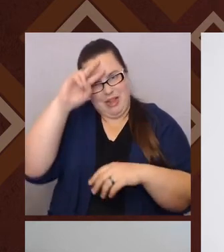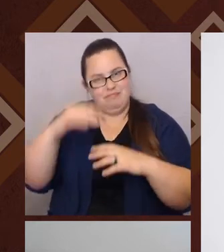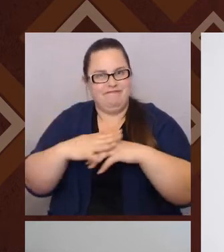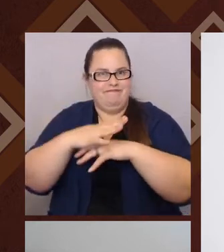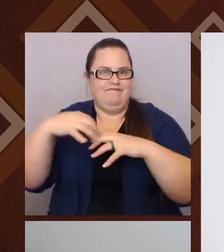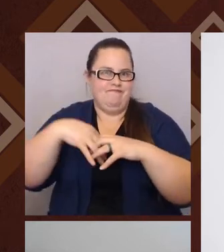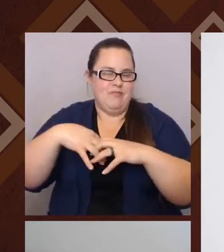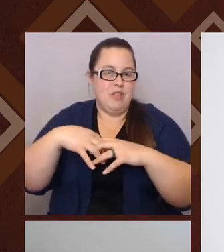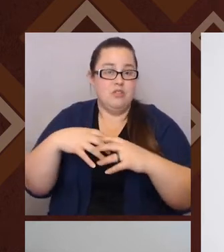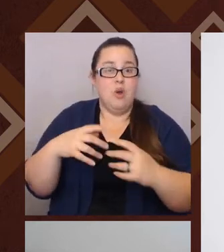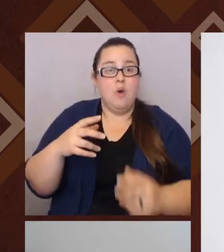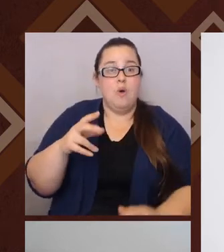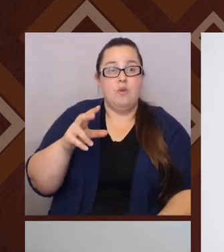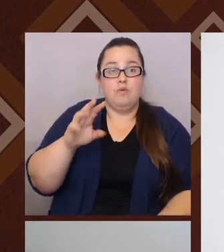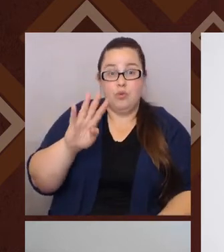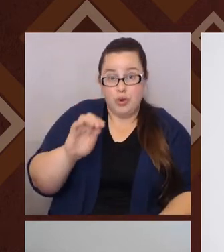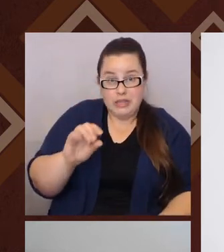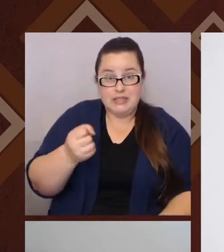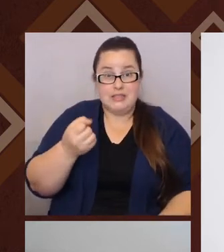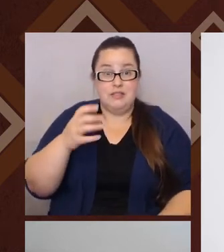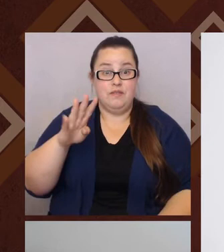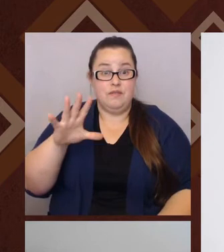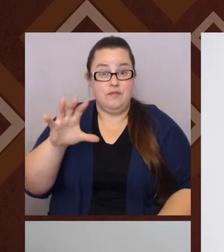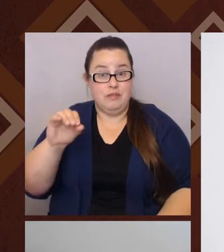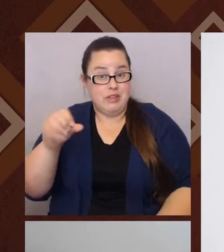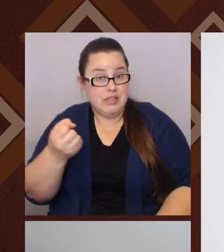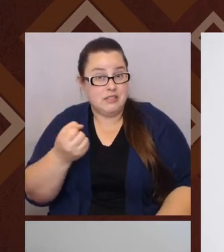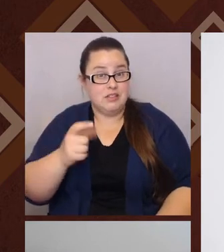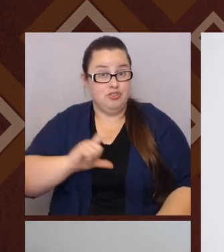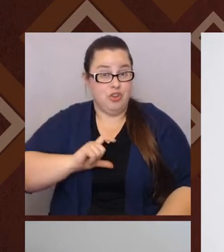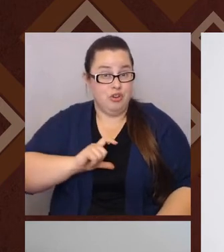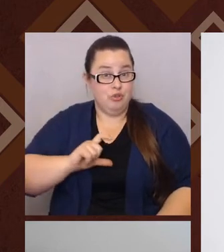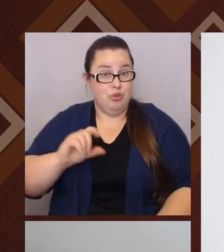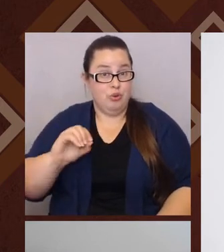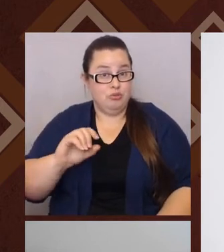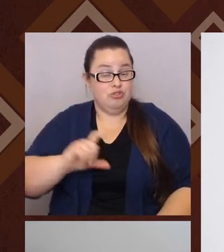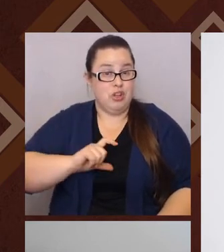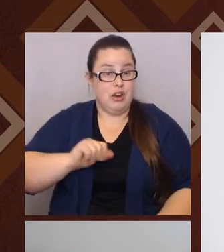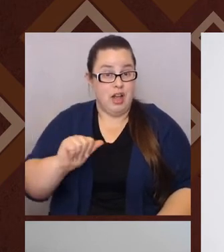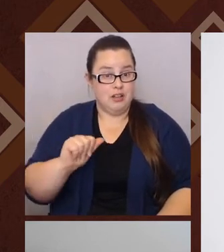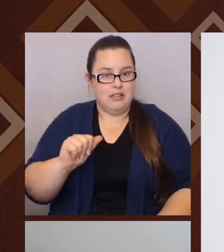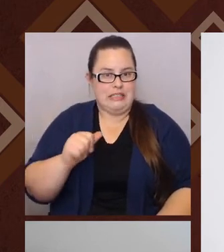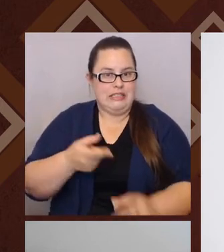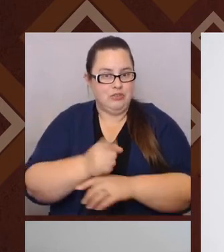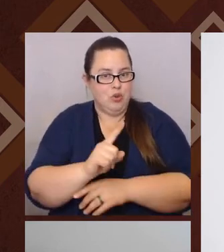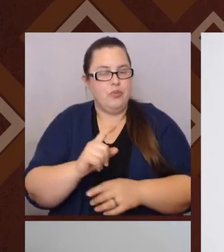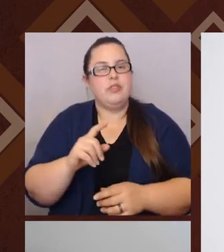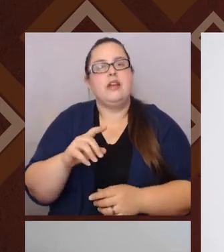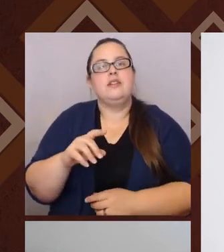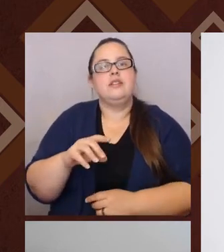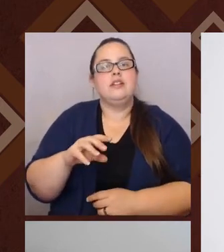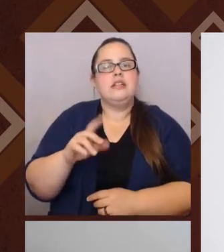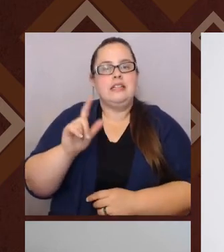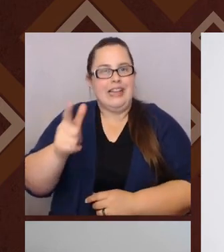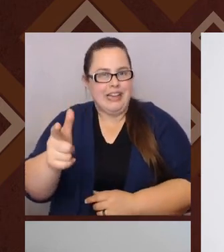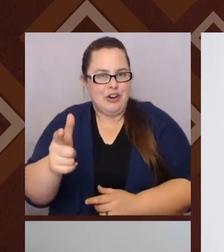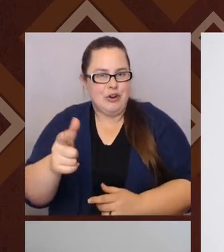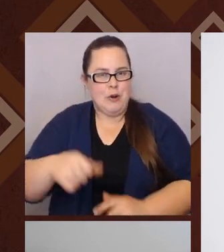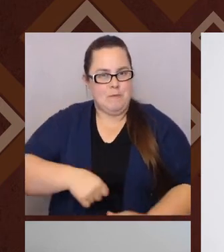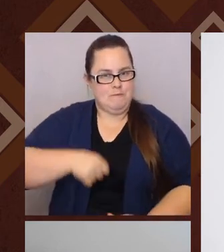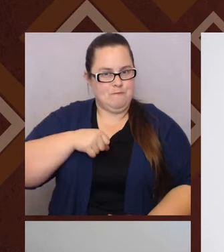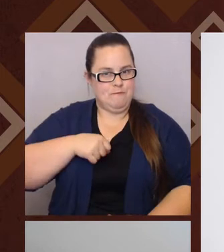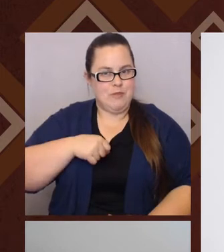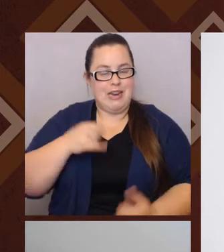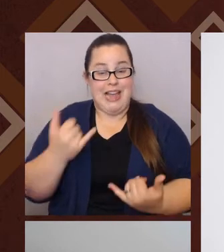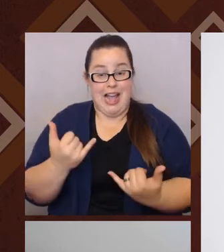fifties was an insult. And in the sixties and seventies is a term of pride. And to my students in the 21st